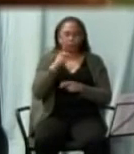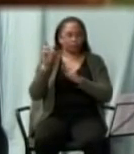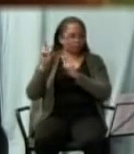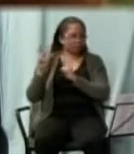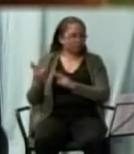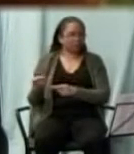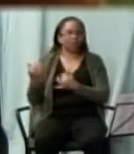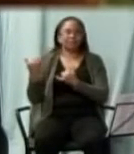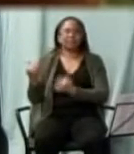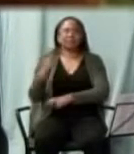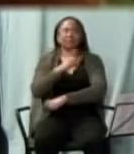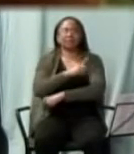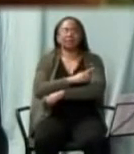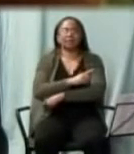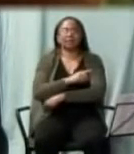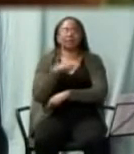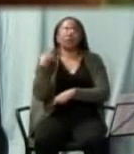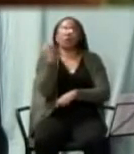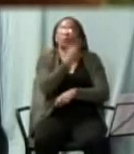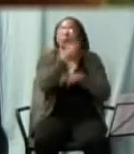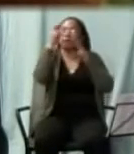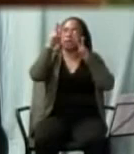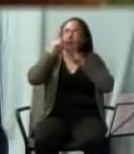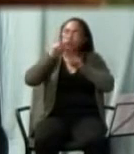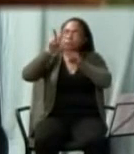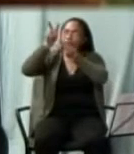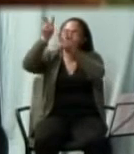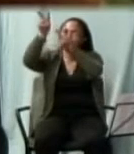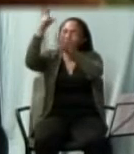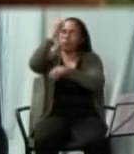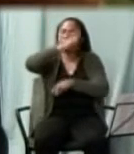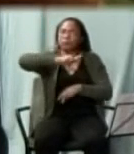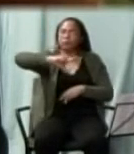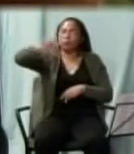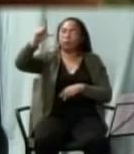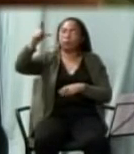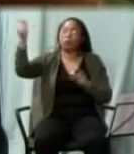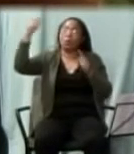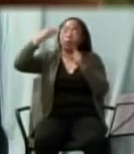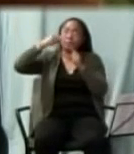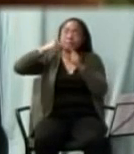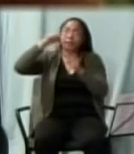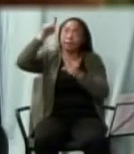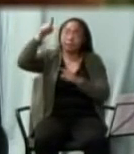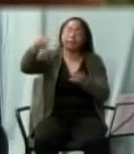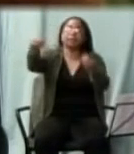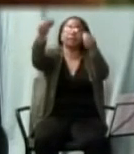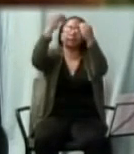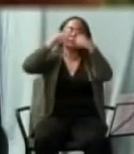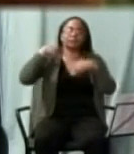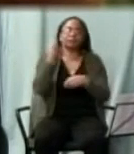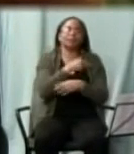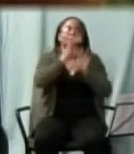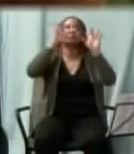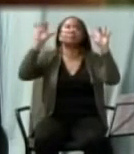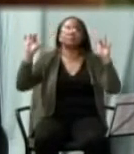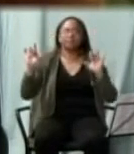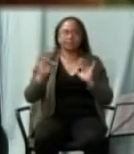our eyes are on the Lord till he show us his mercy